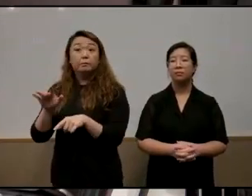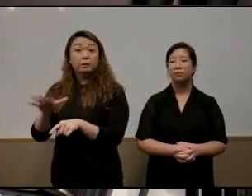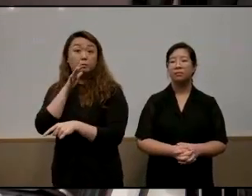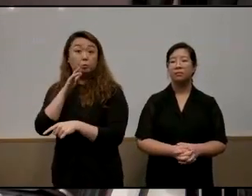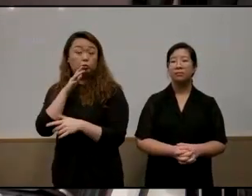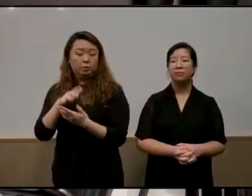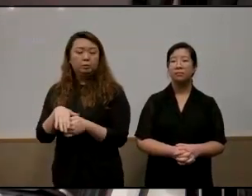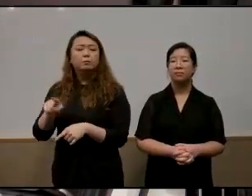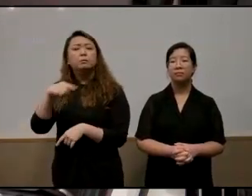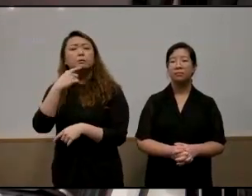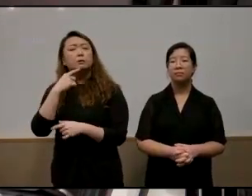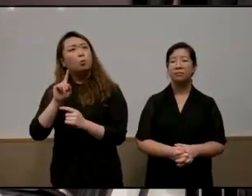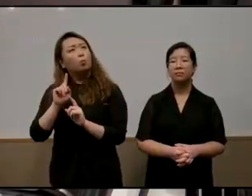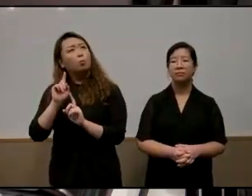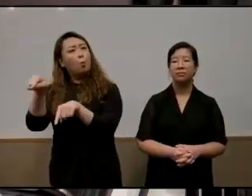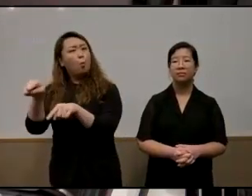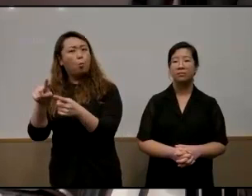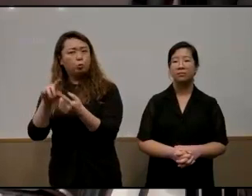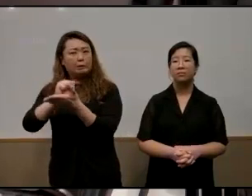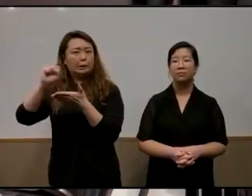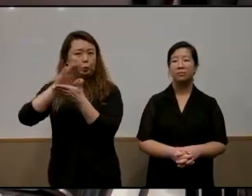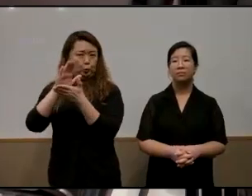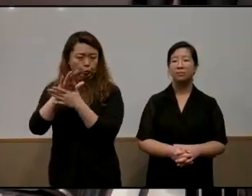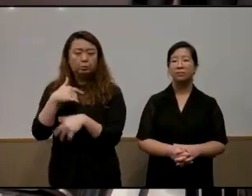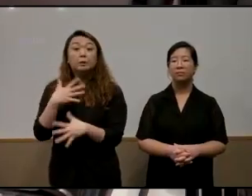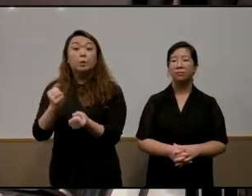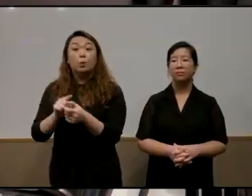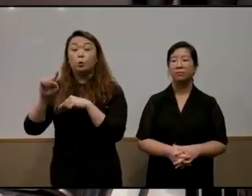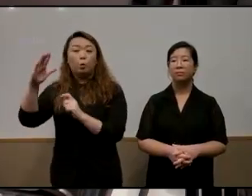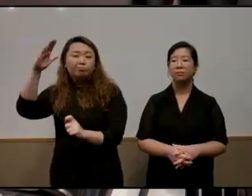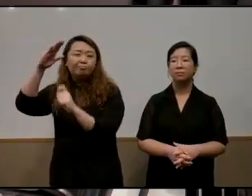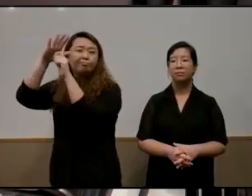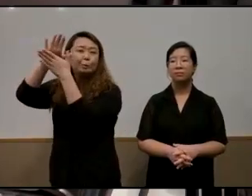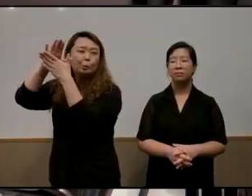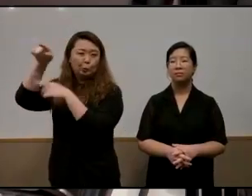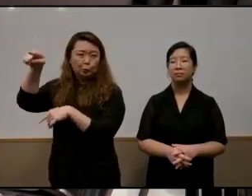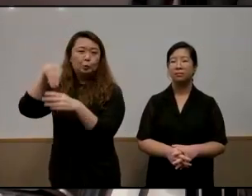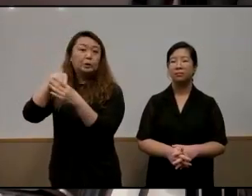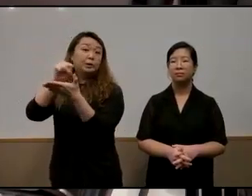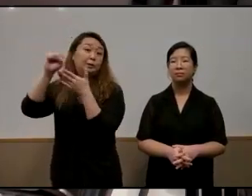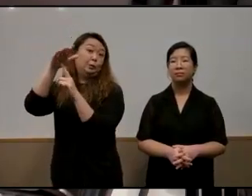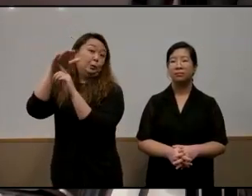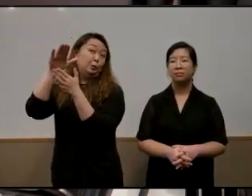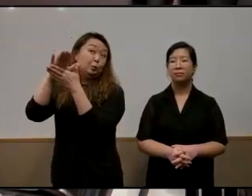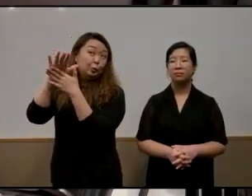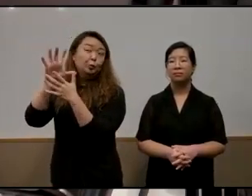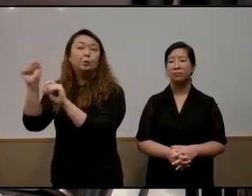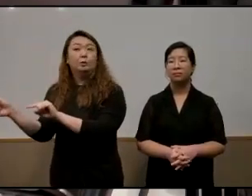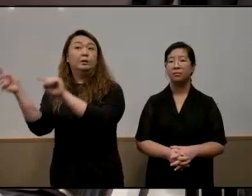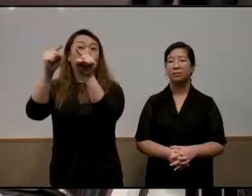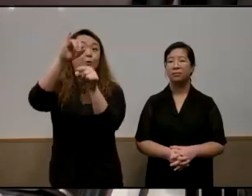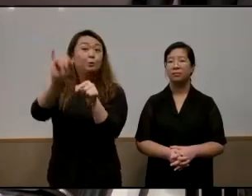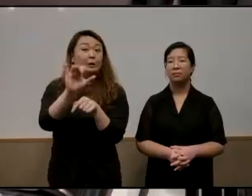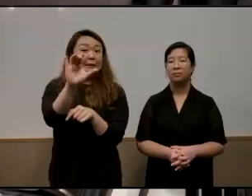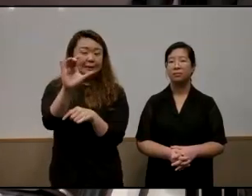he said so he said when he went to uh secondary school he wanted to go to a top school in secondary school he wanted to go to a